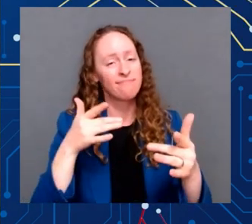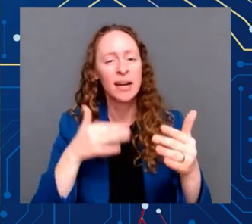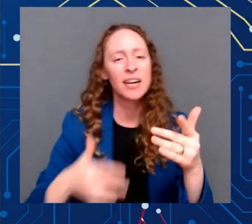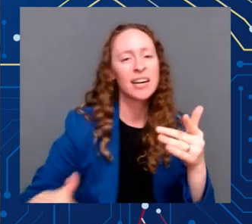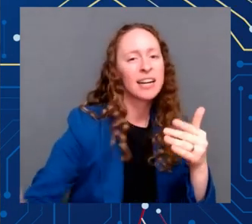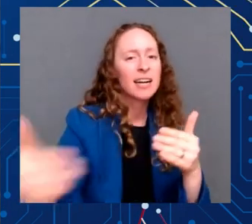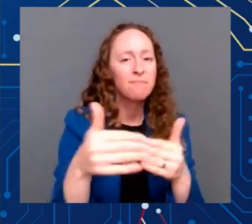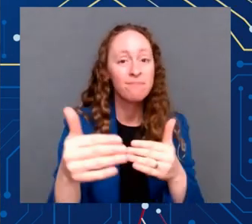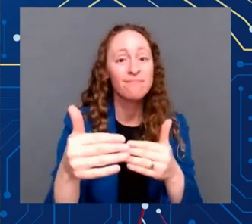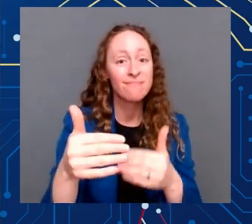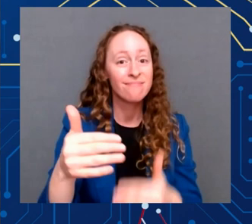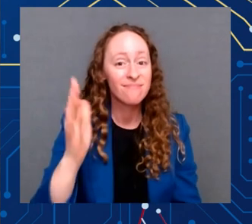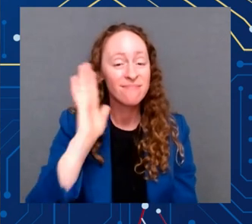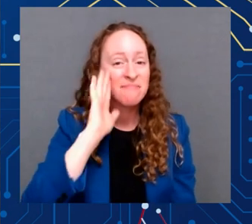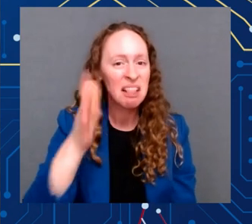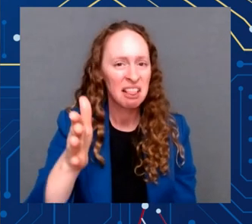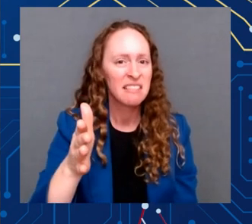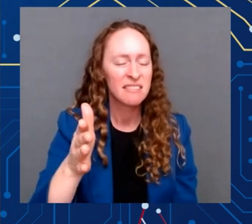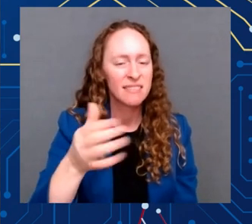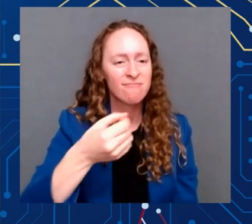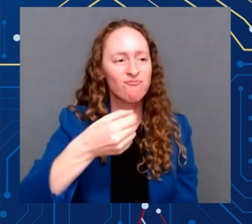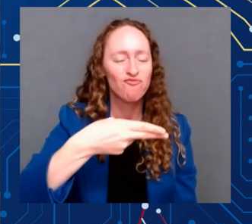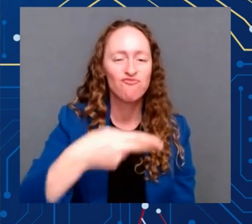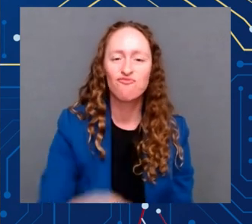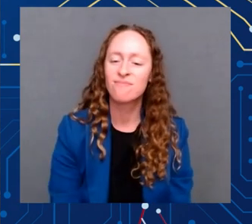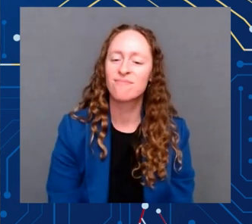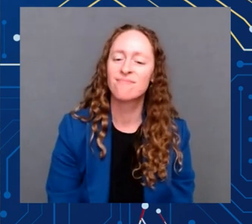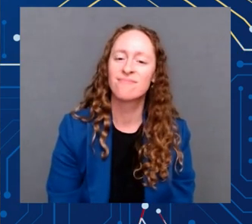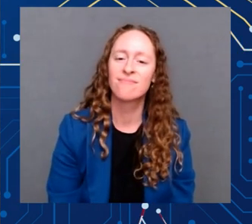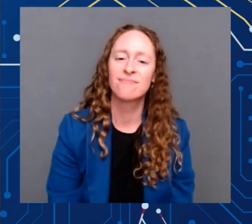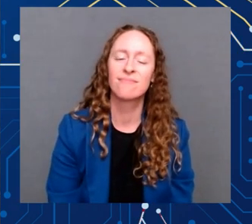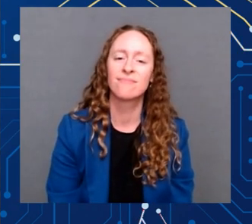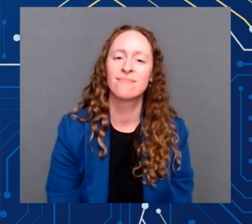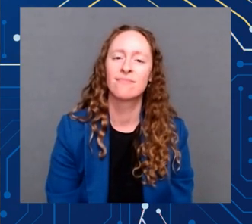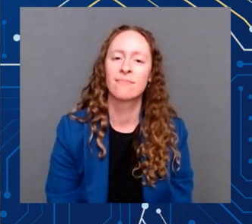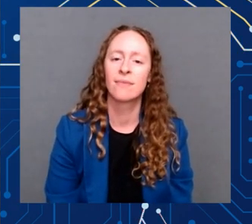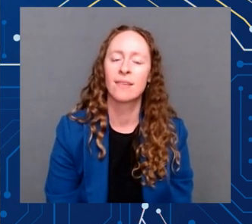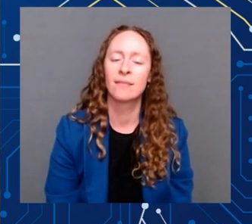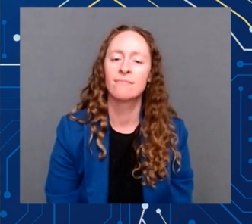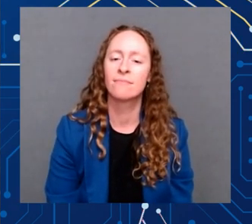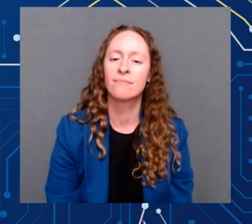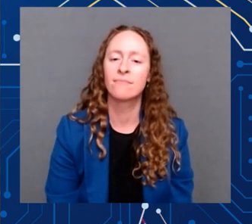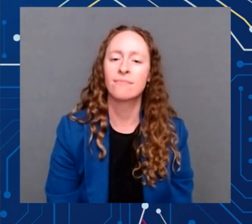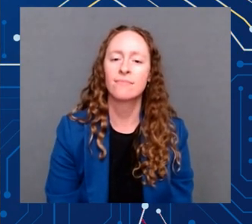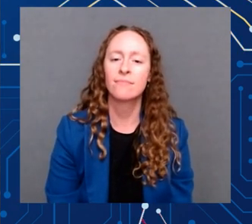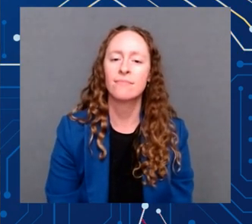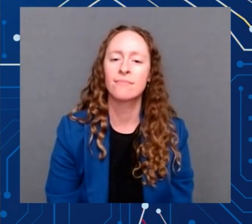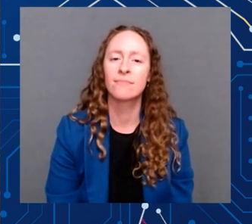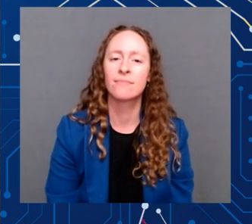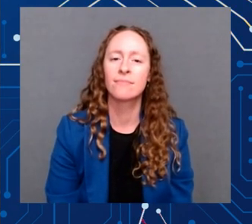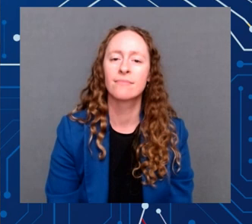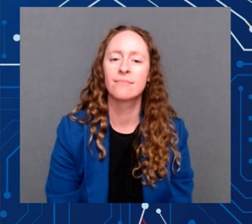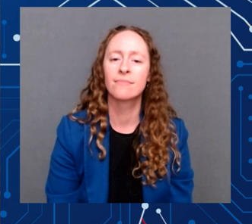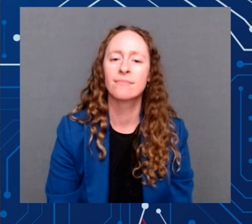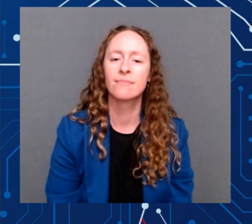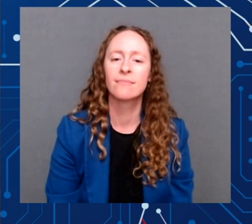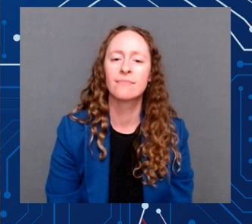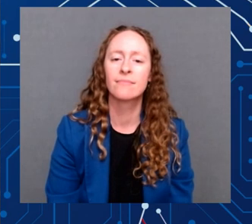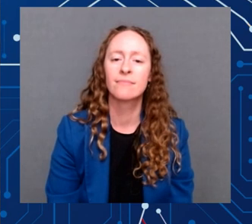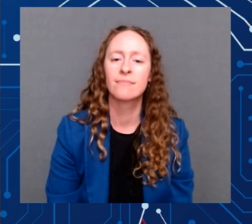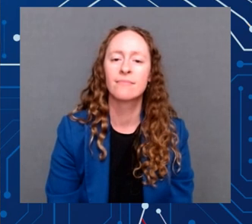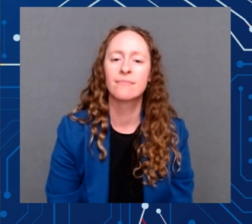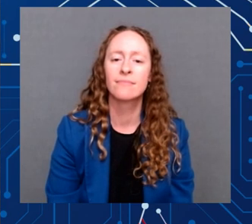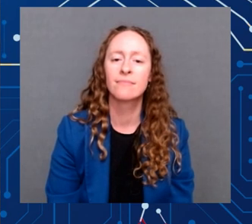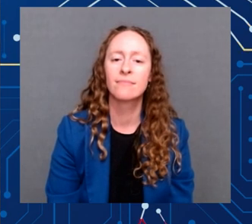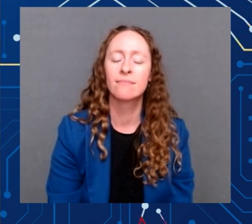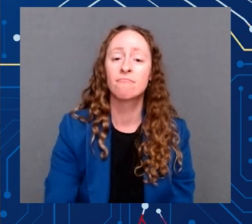And to be clear, this law is not handing out blank checks to companies. Today, I'm ordering my administration to be laser-focused on